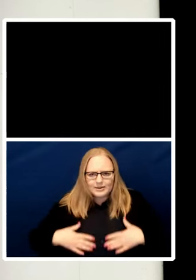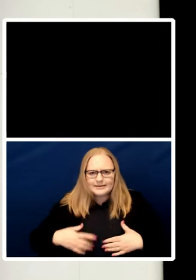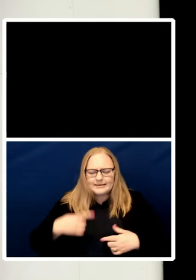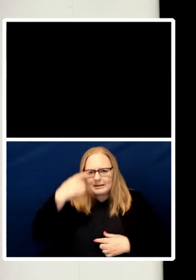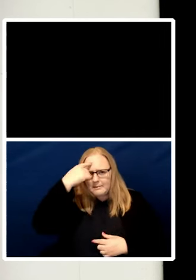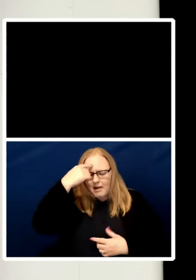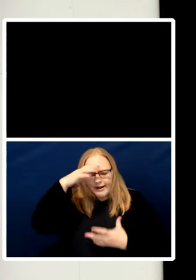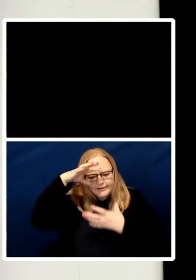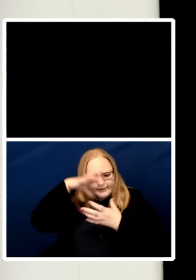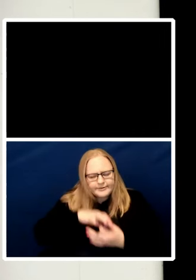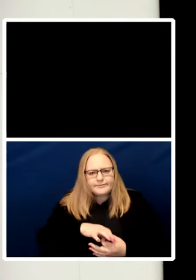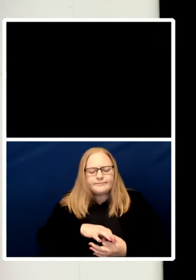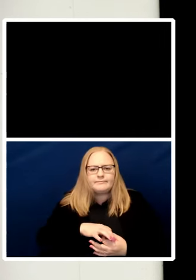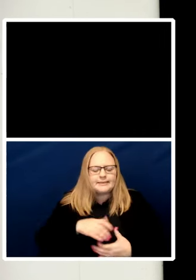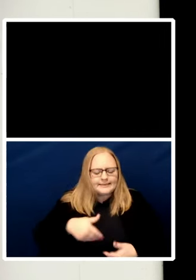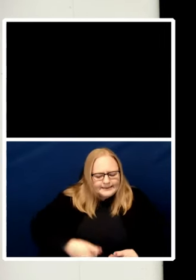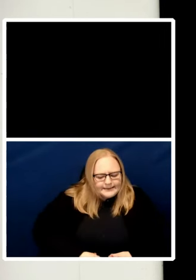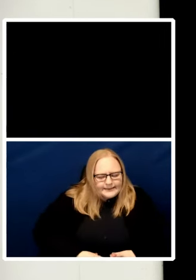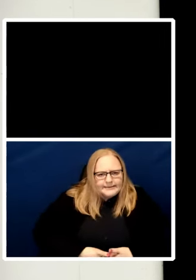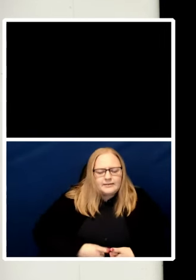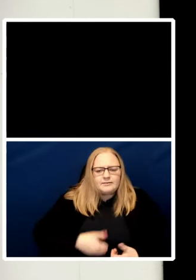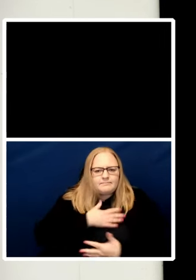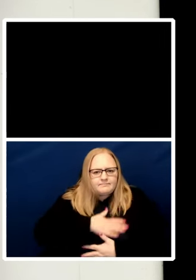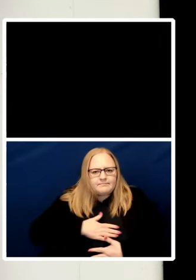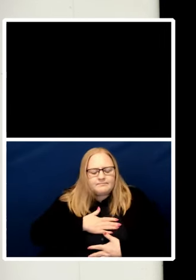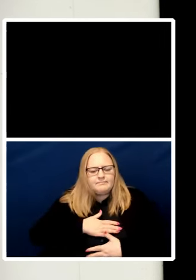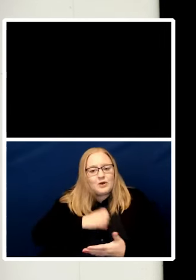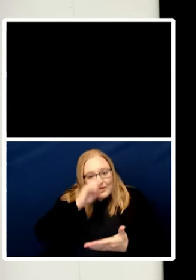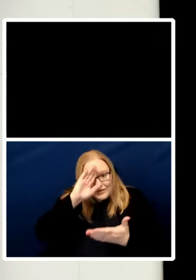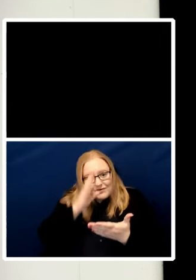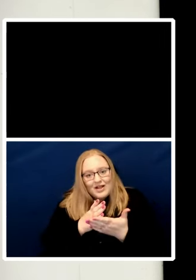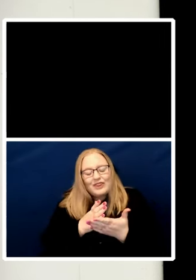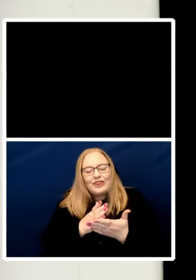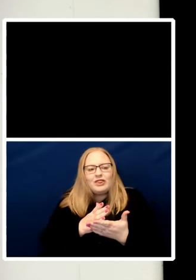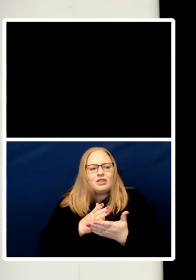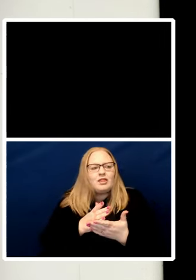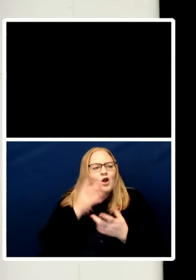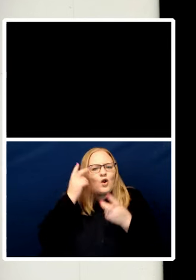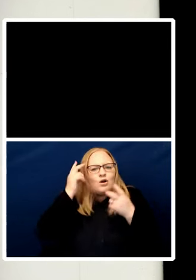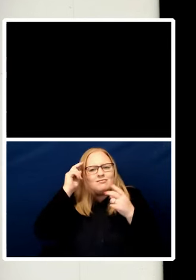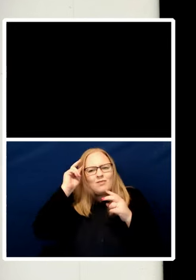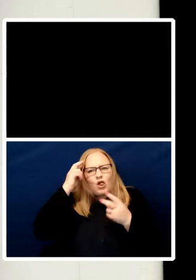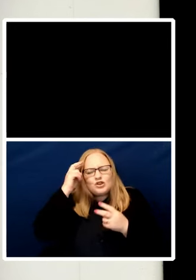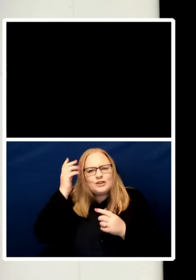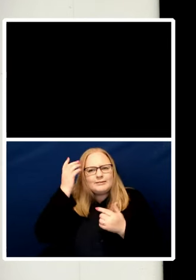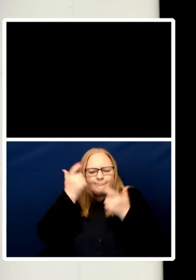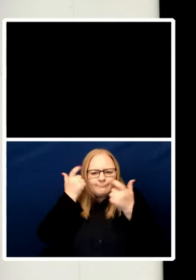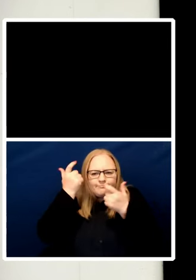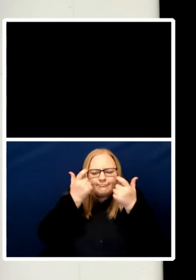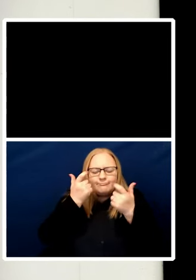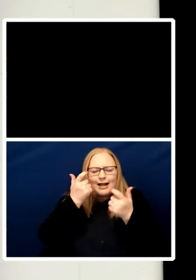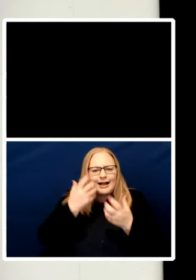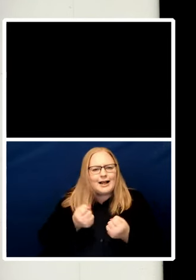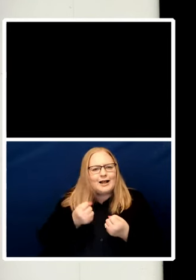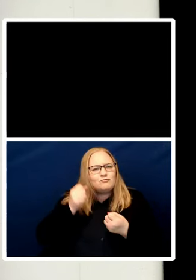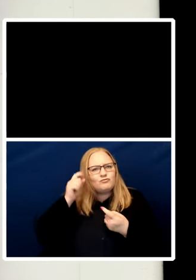faith, logic, and reason. Individuals, but also social beings.